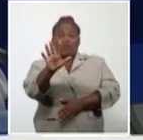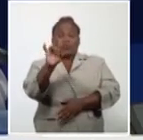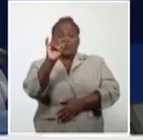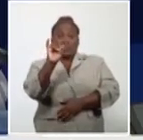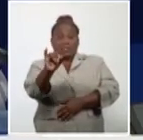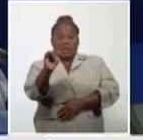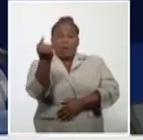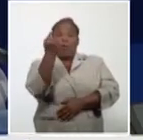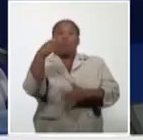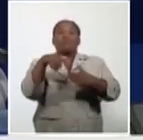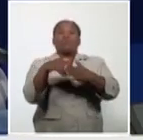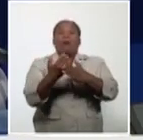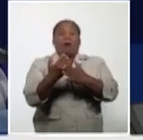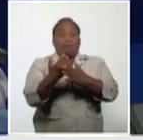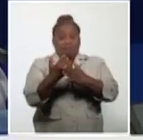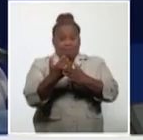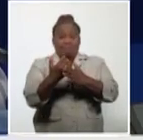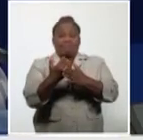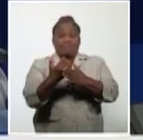in one day,